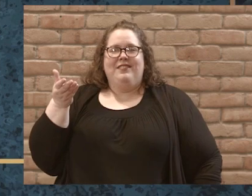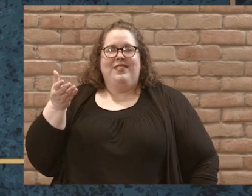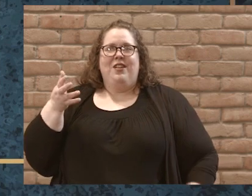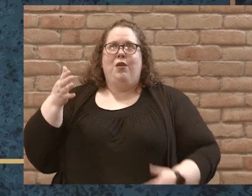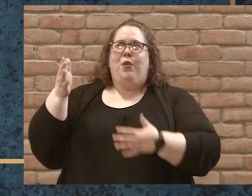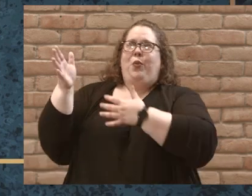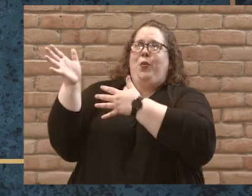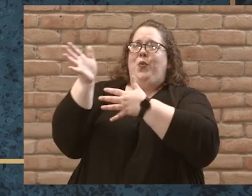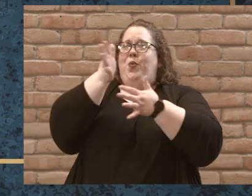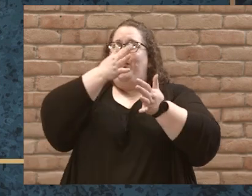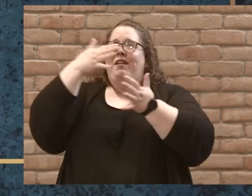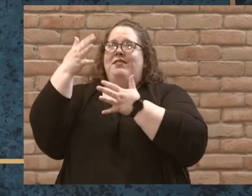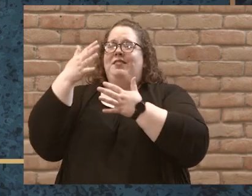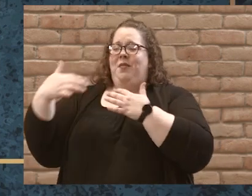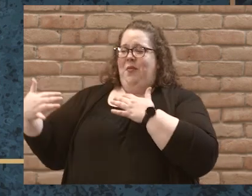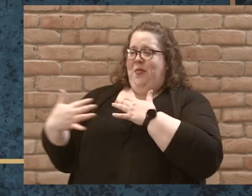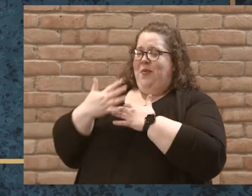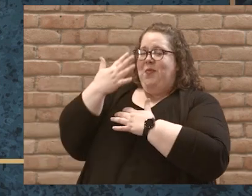wind and the waves